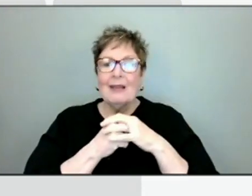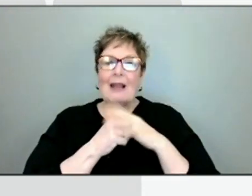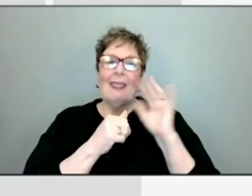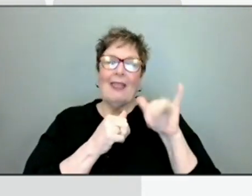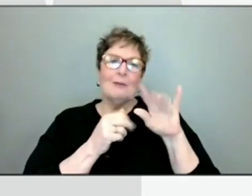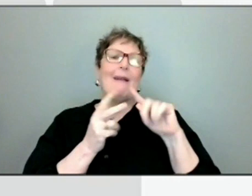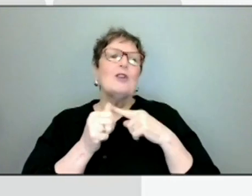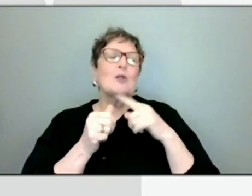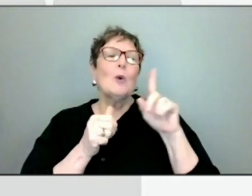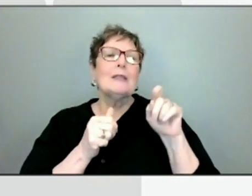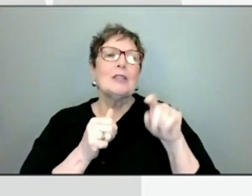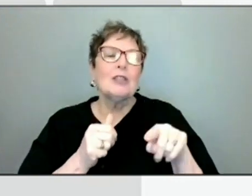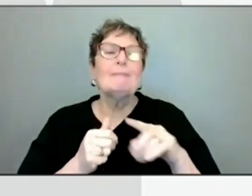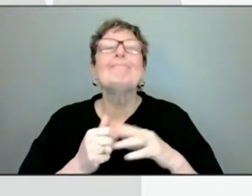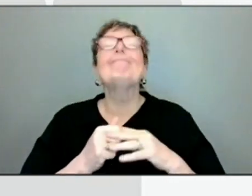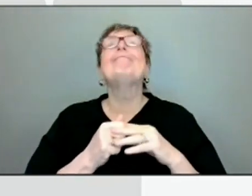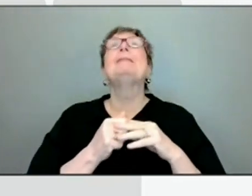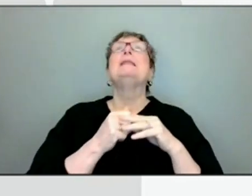my first question.